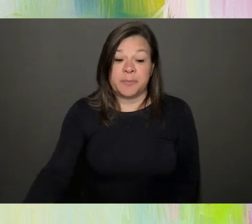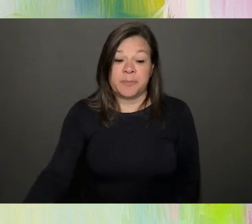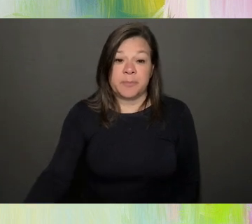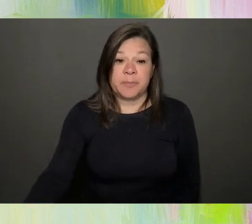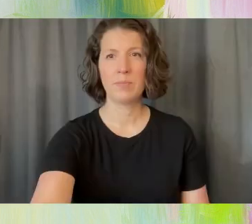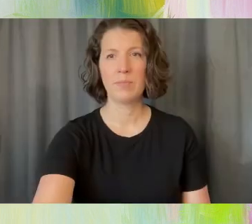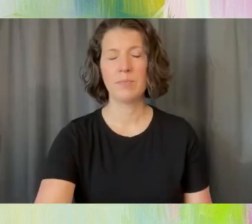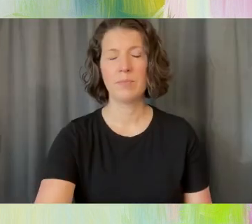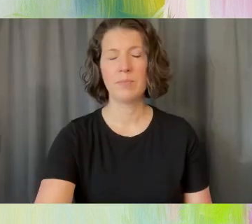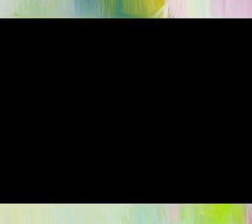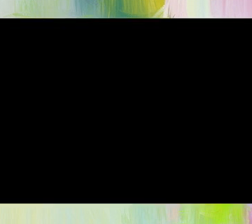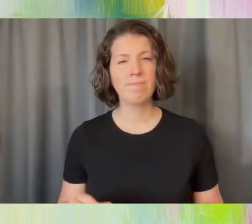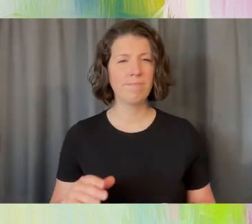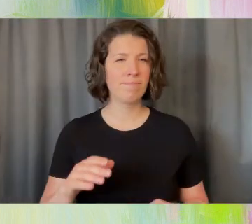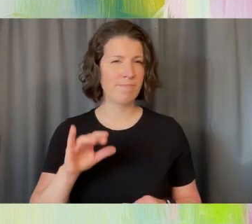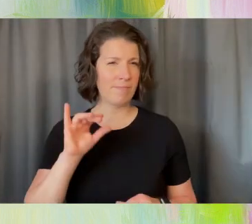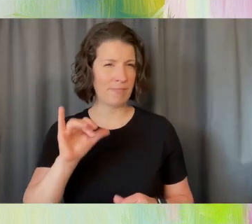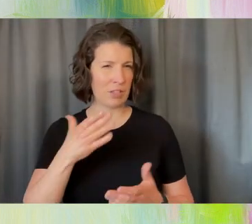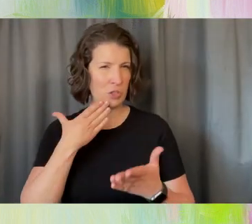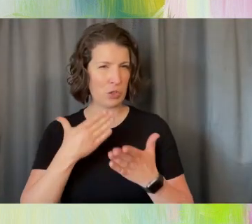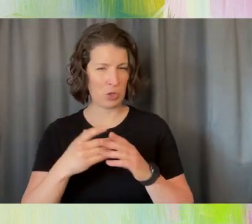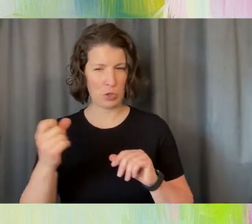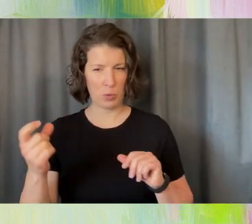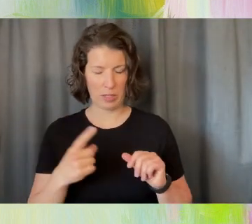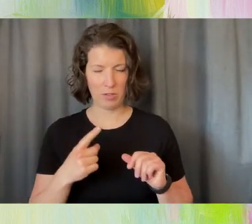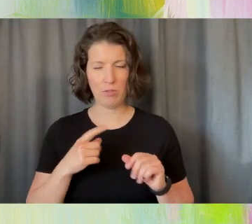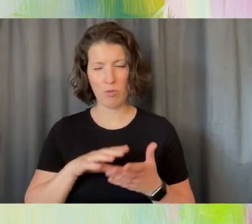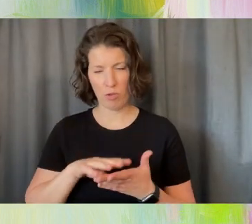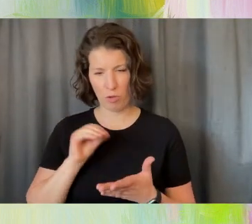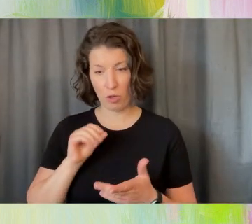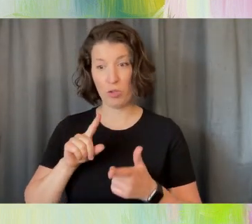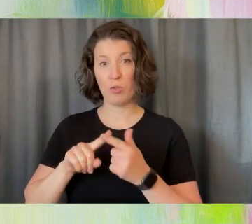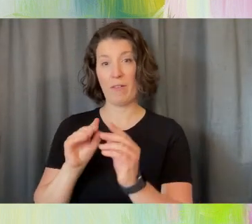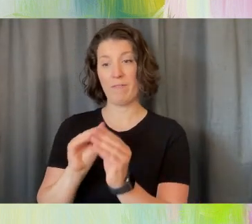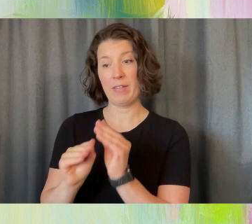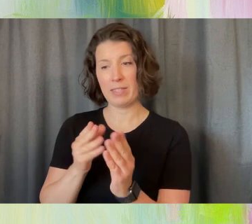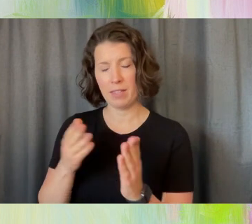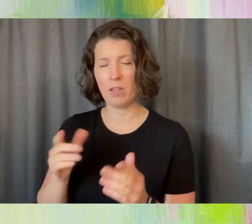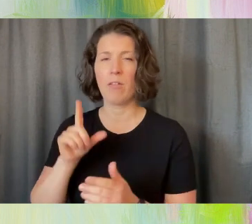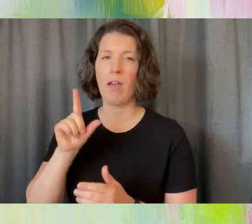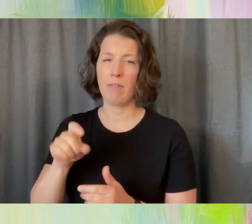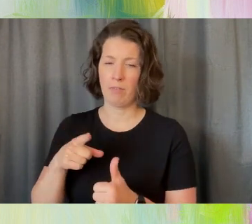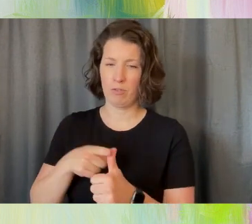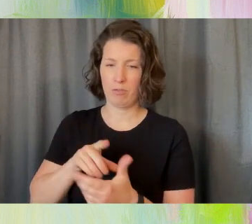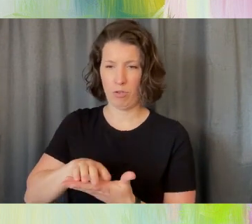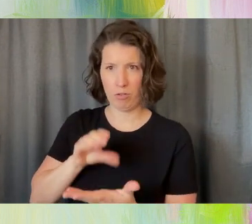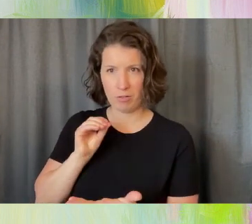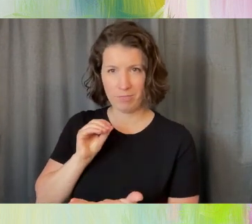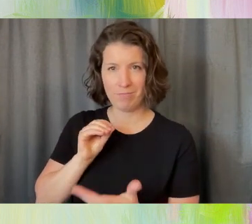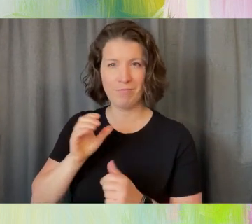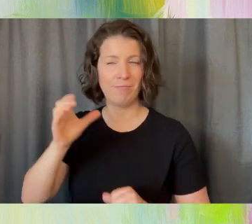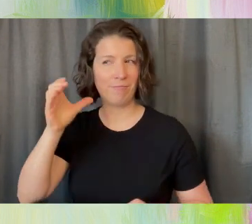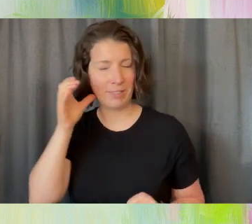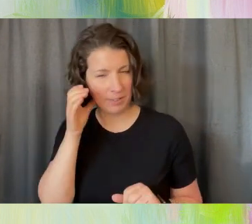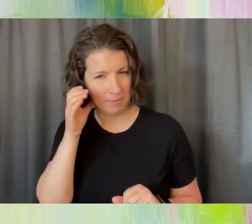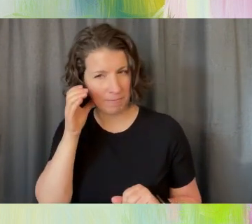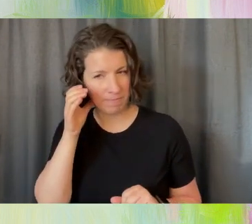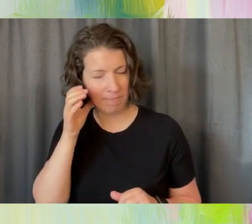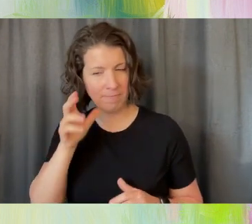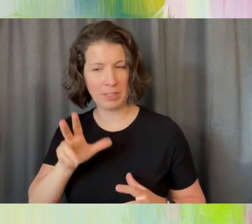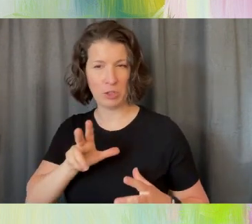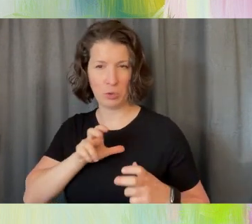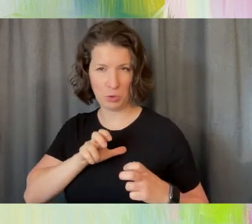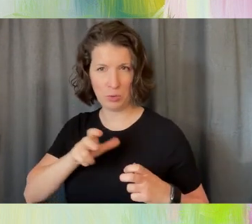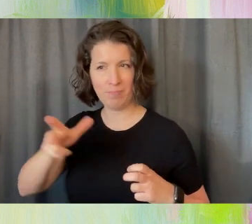learn that to fix things you need to learn and you need to hear, you need to listen. And otherwise, you don't fix very